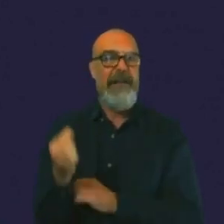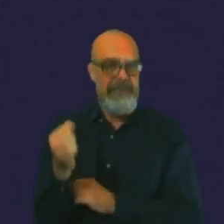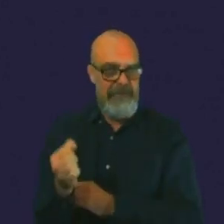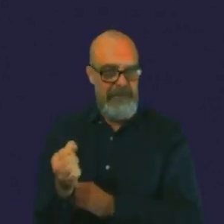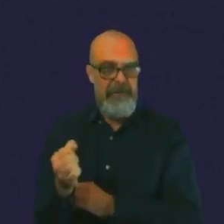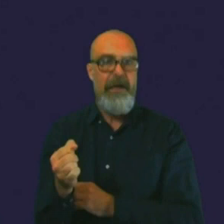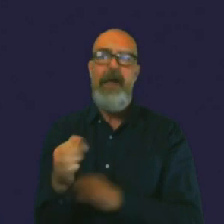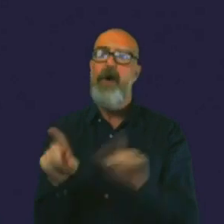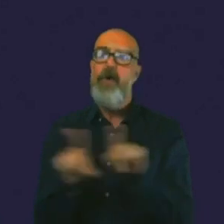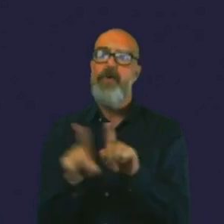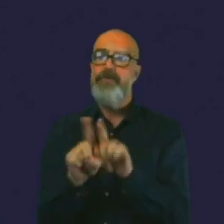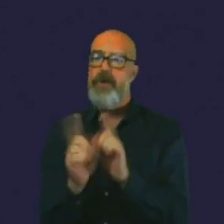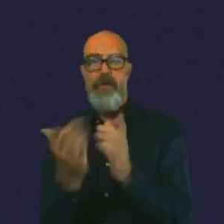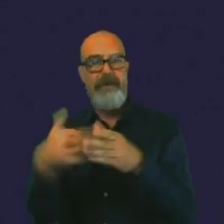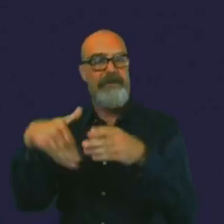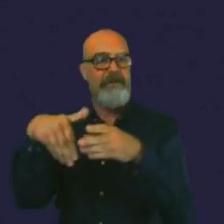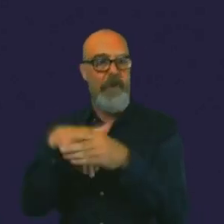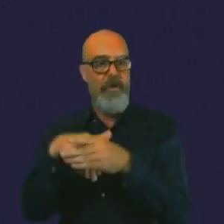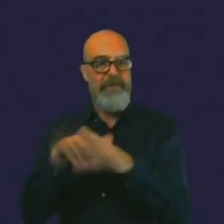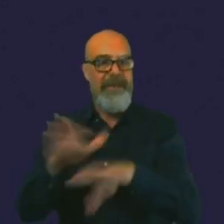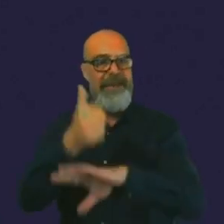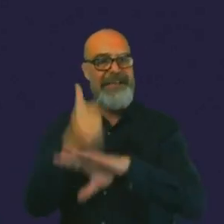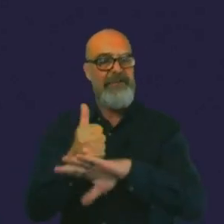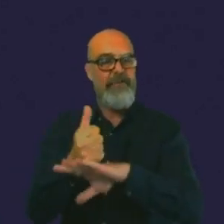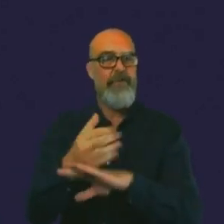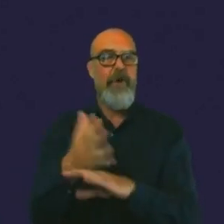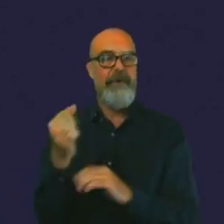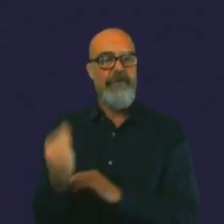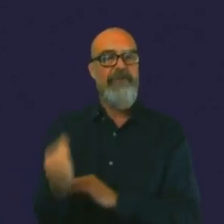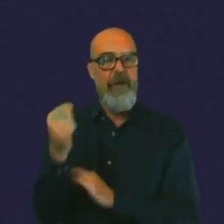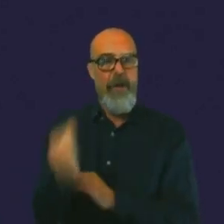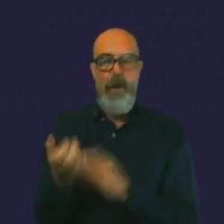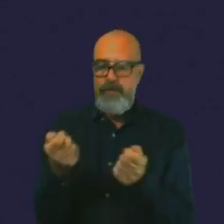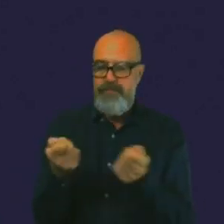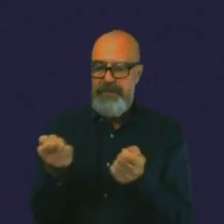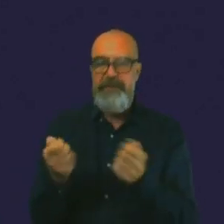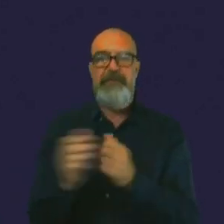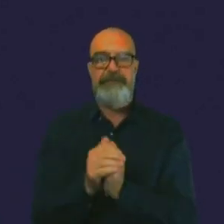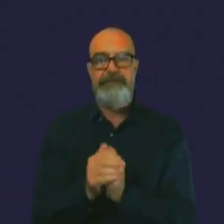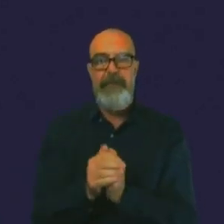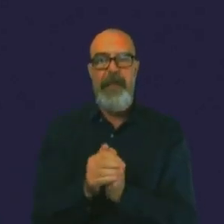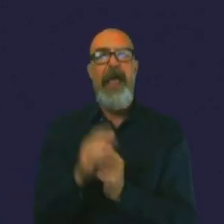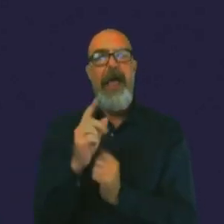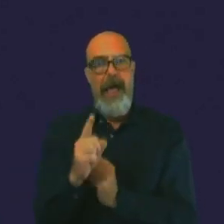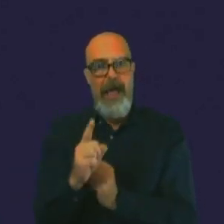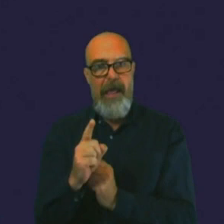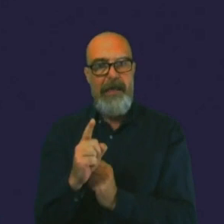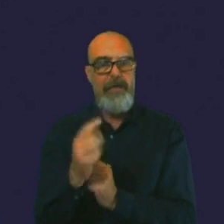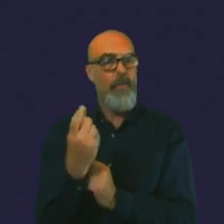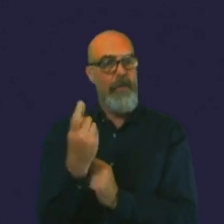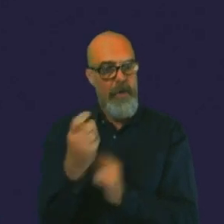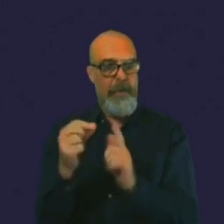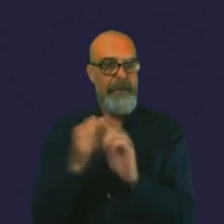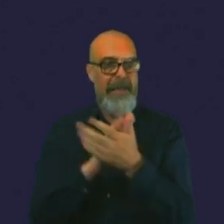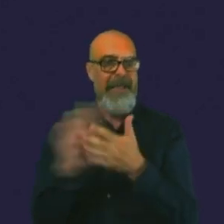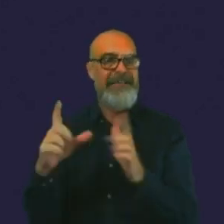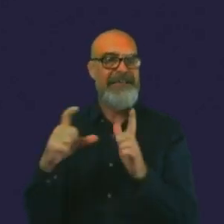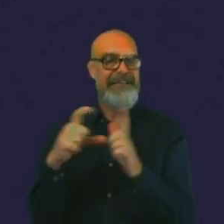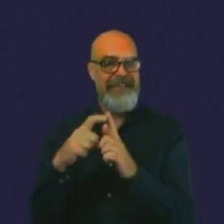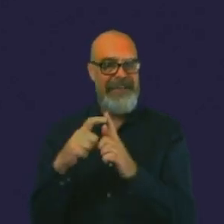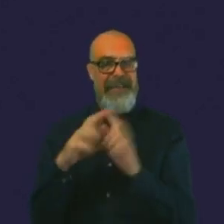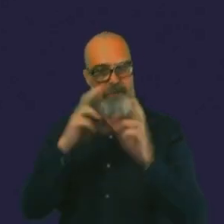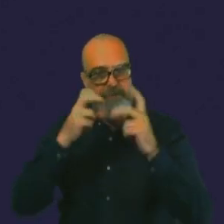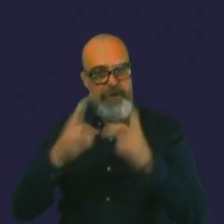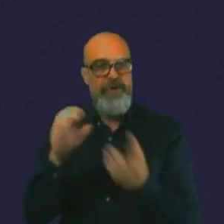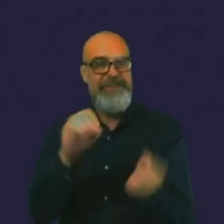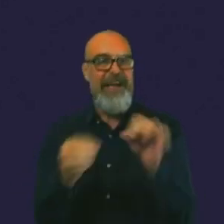Railway Operators, Andrea Avramescu, PhD researcher in decision sciences from Alan Turing, and who